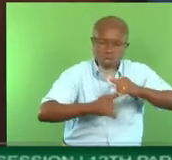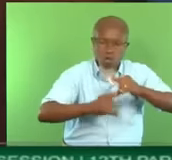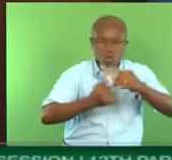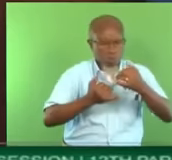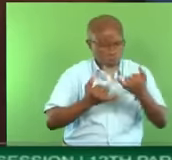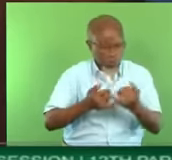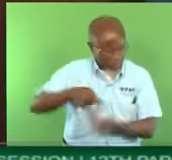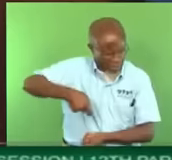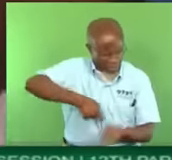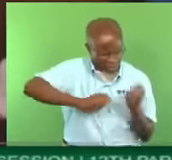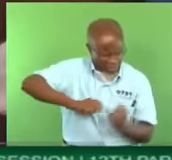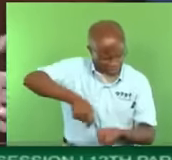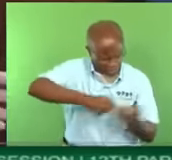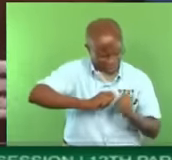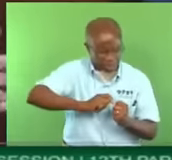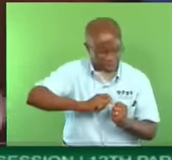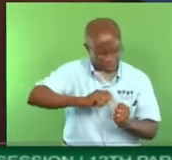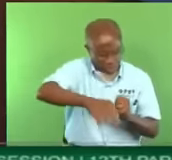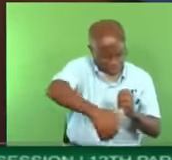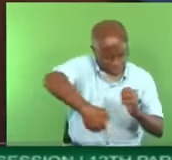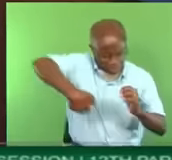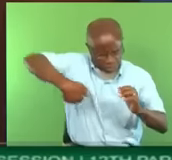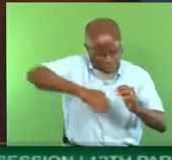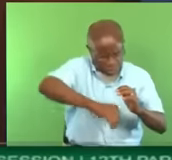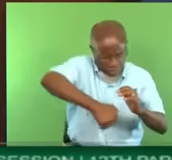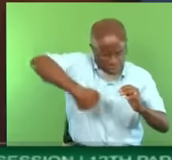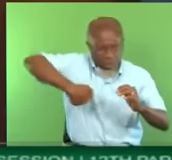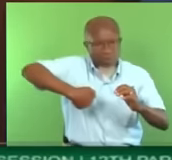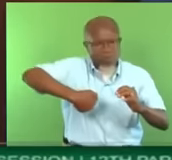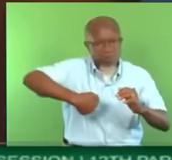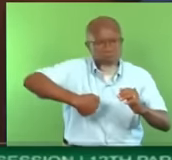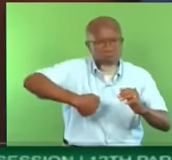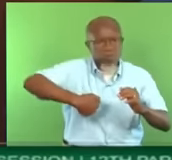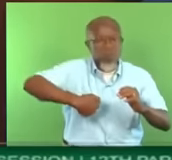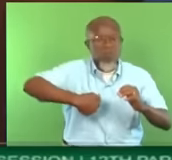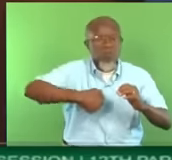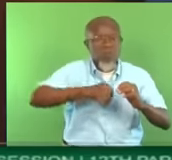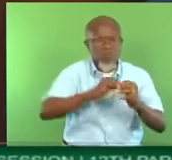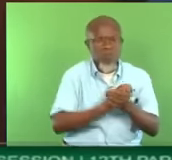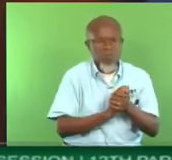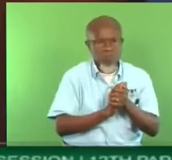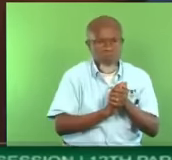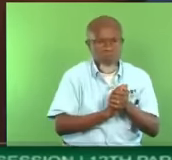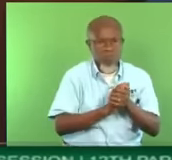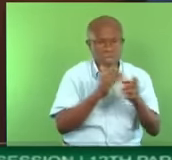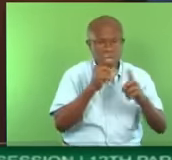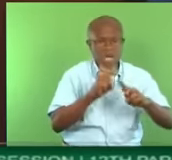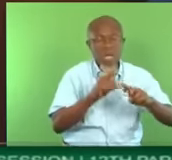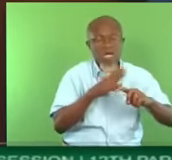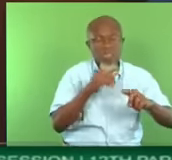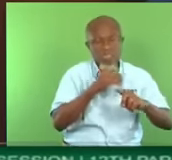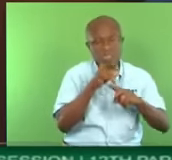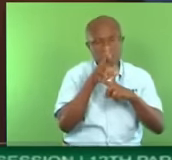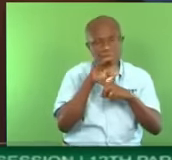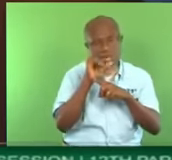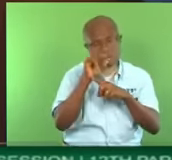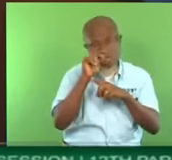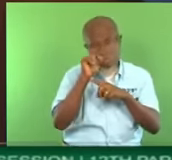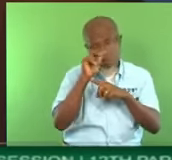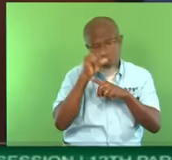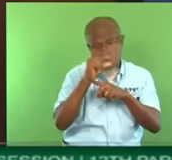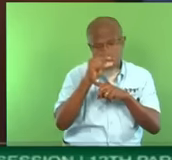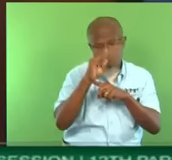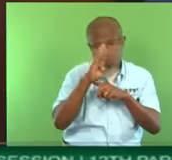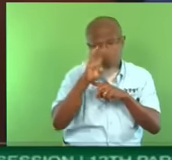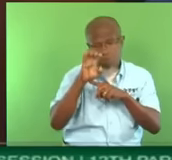Deputy Speaker. And there's something that's called the reinforcing. The ring beam. Mr. Deputy Speaker, I had to learn so much about the ring beam and